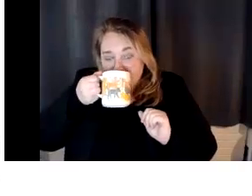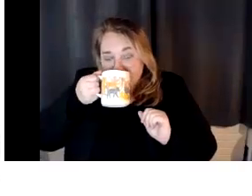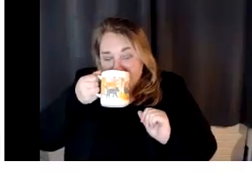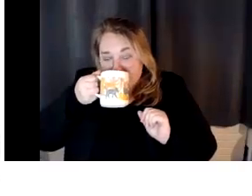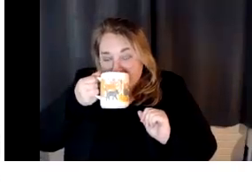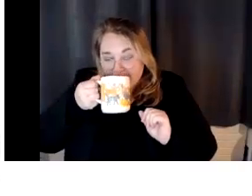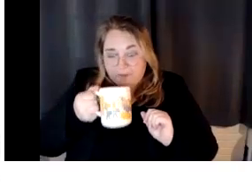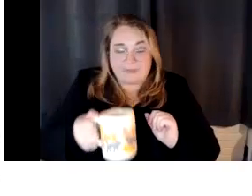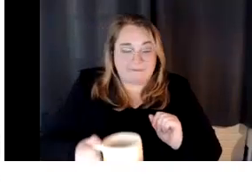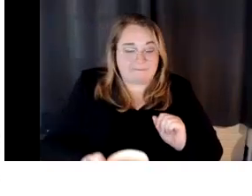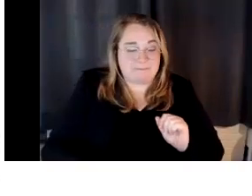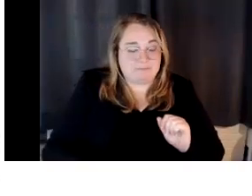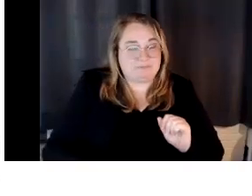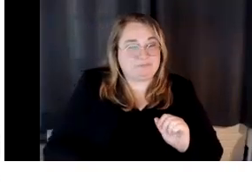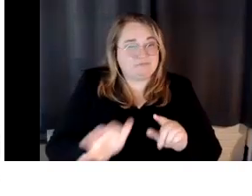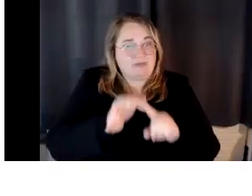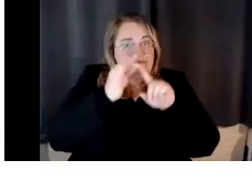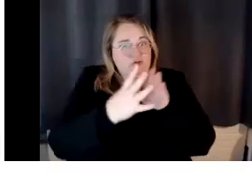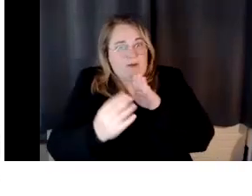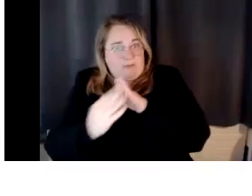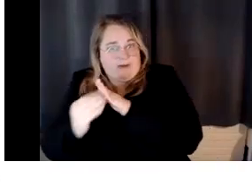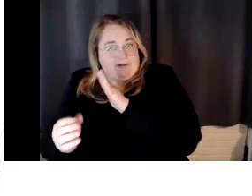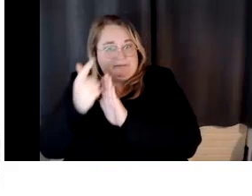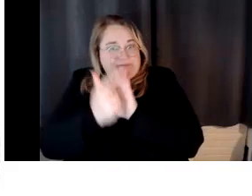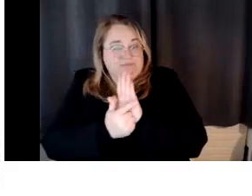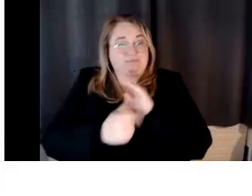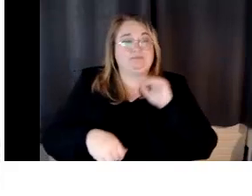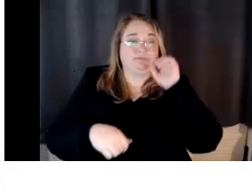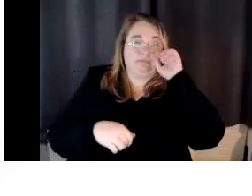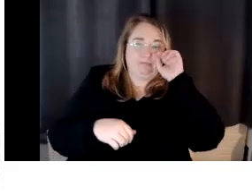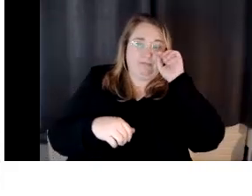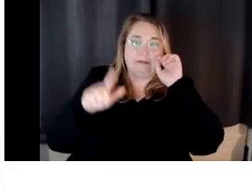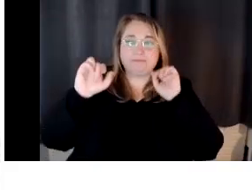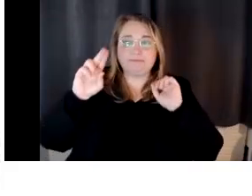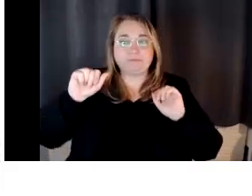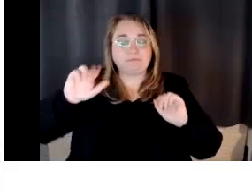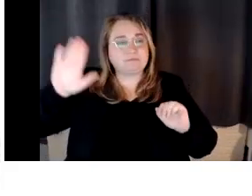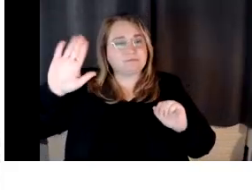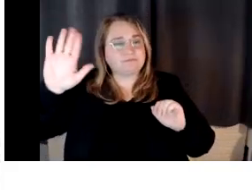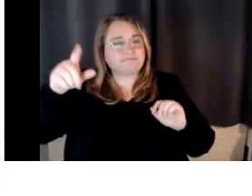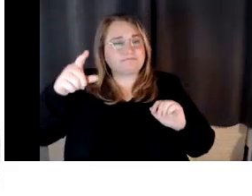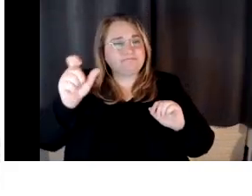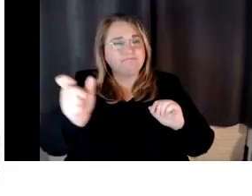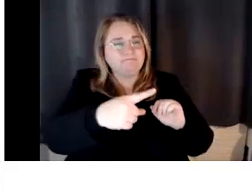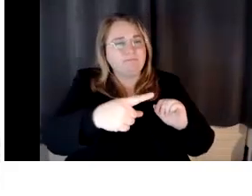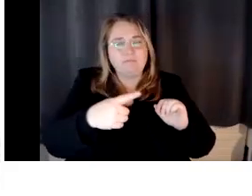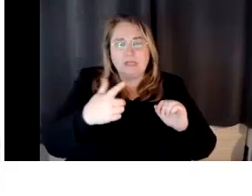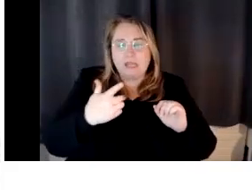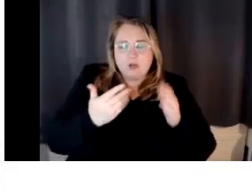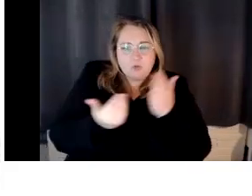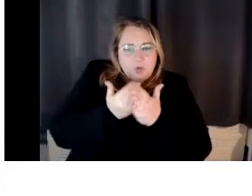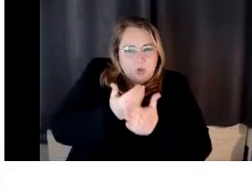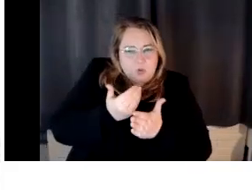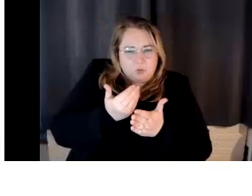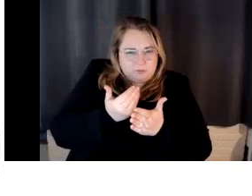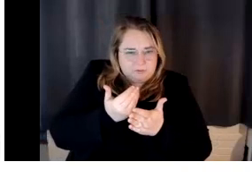Creative Commons. it's her area. Just real quick. Um, how many, how many of you are identify as being pretty new to OER? You're not super